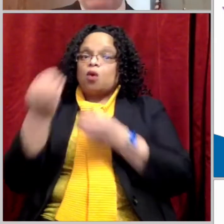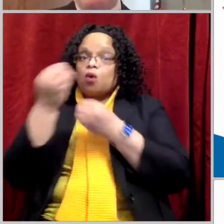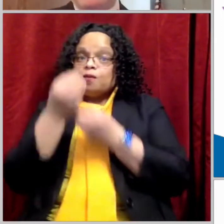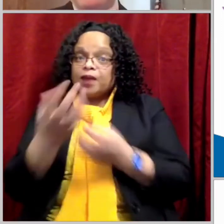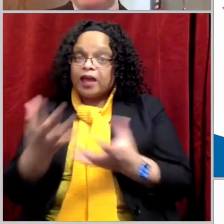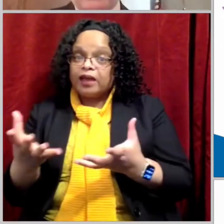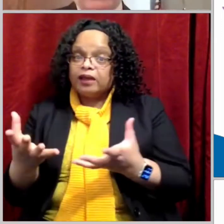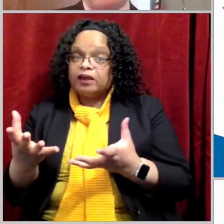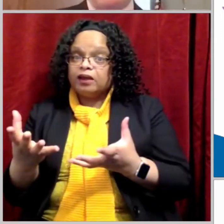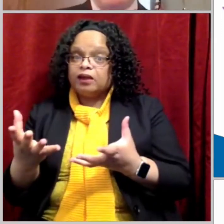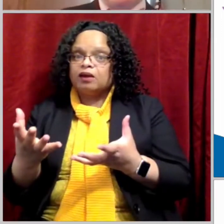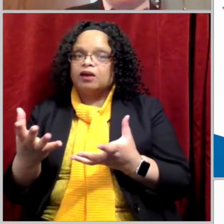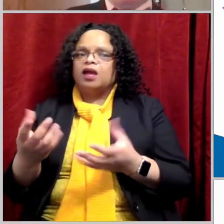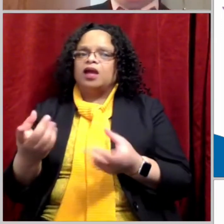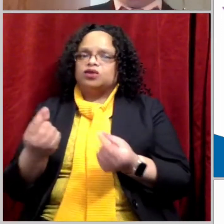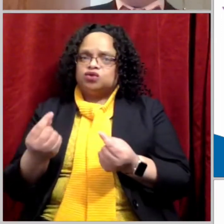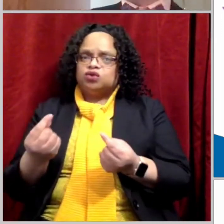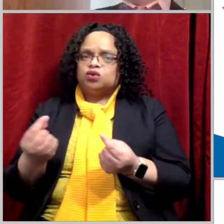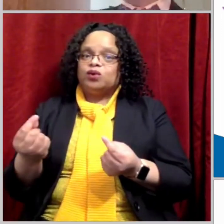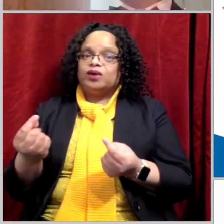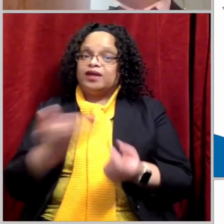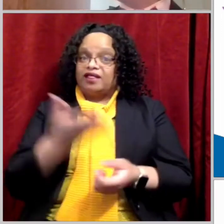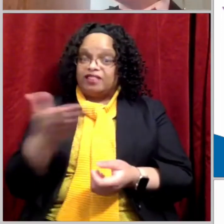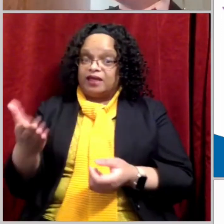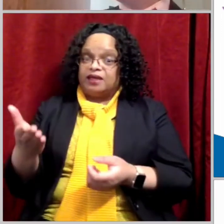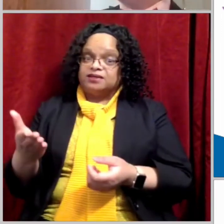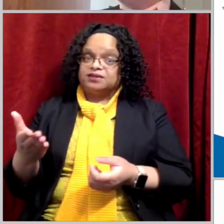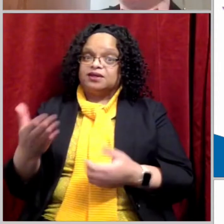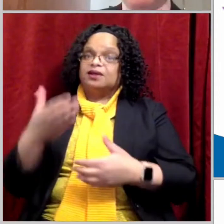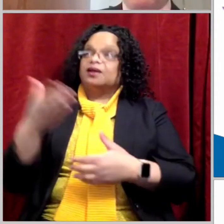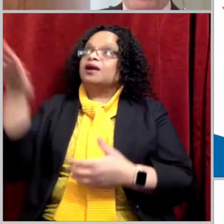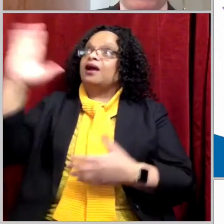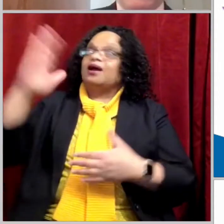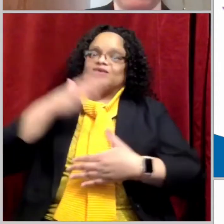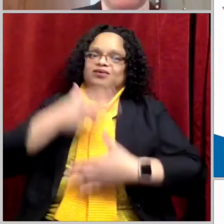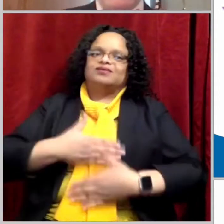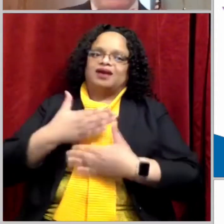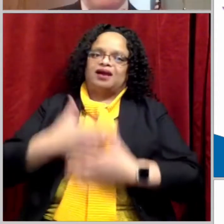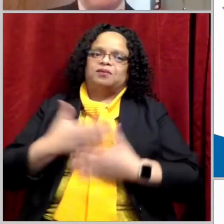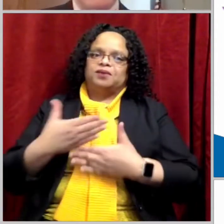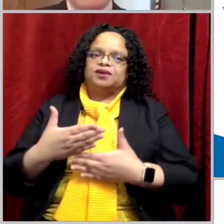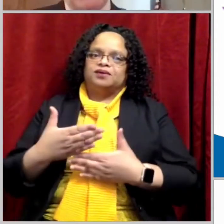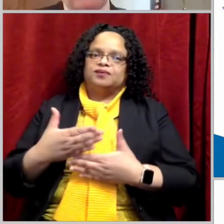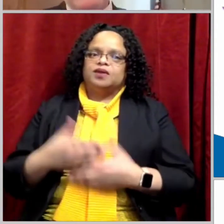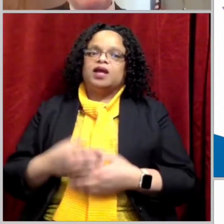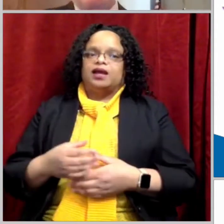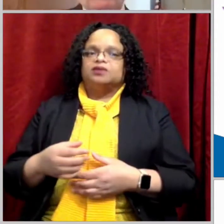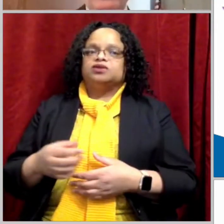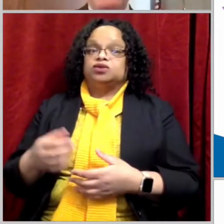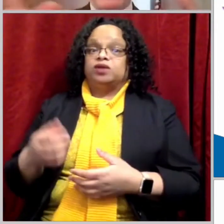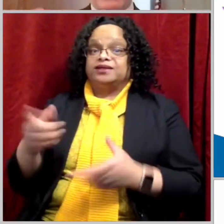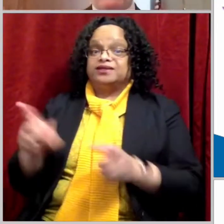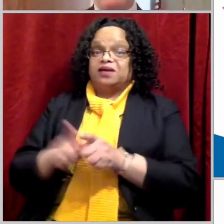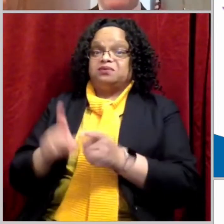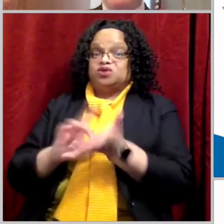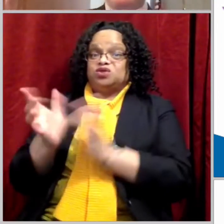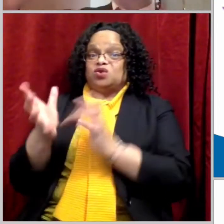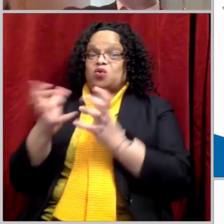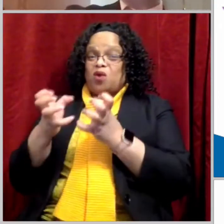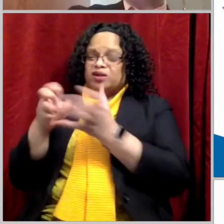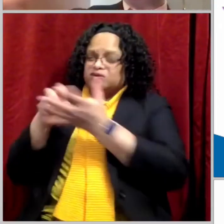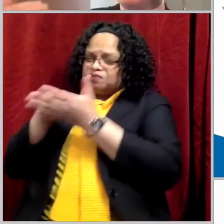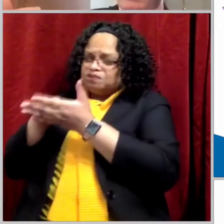that would please God, because that's what Jesus wanted to do, to be devoted to God. He wants to point out